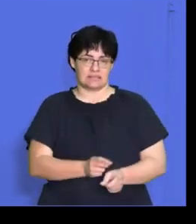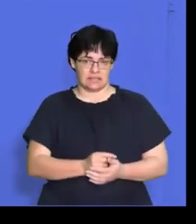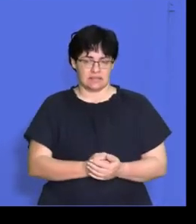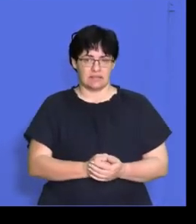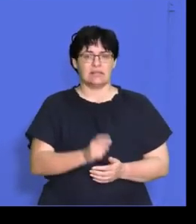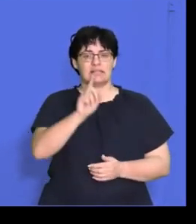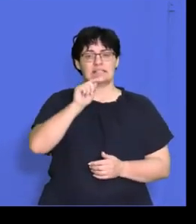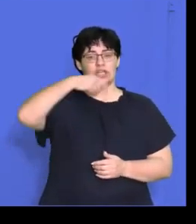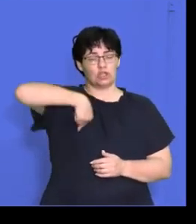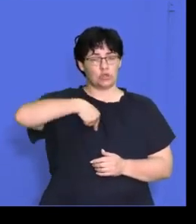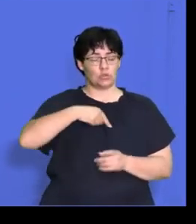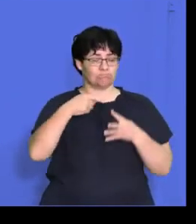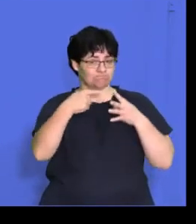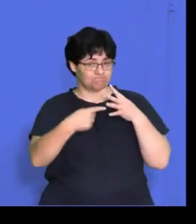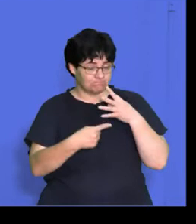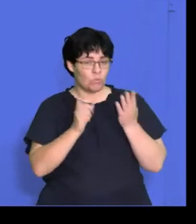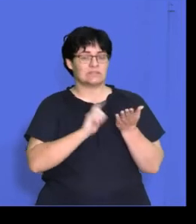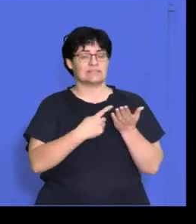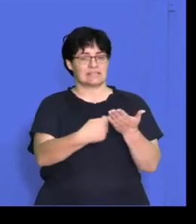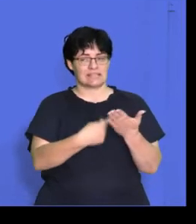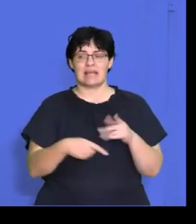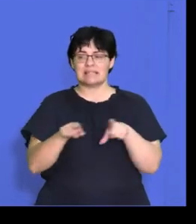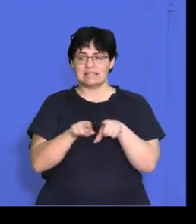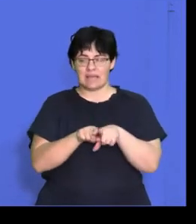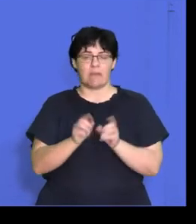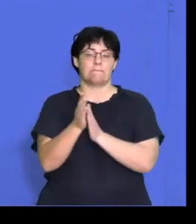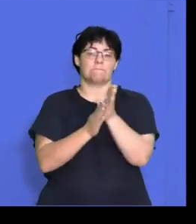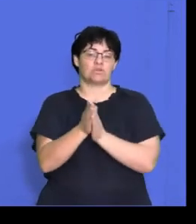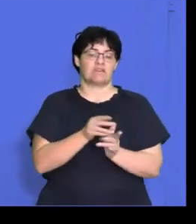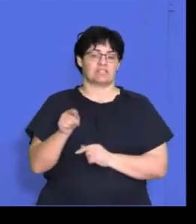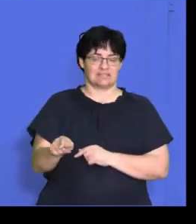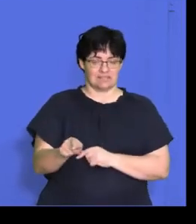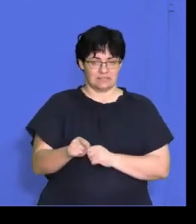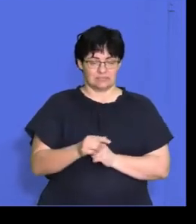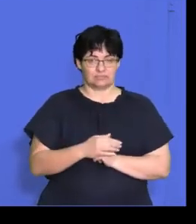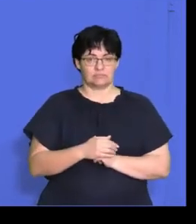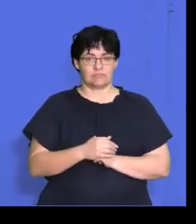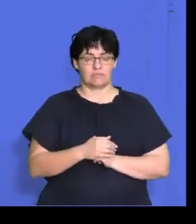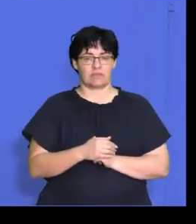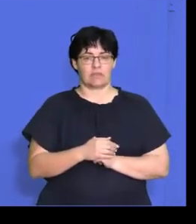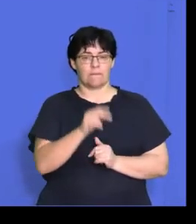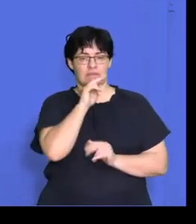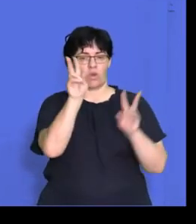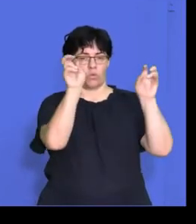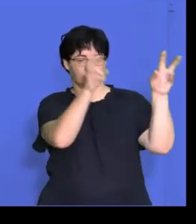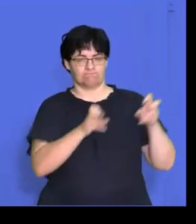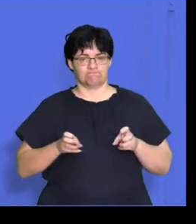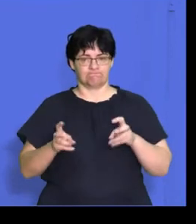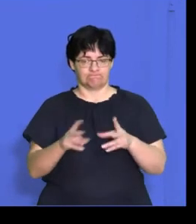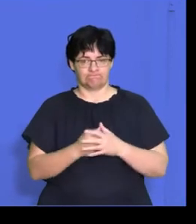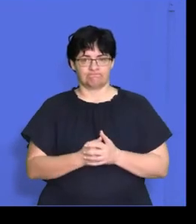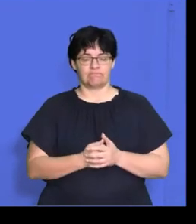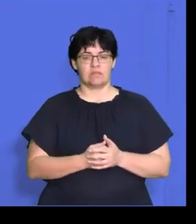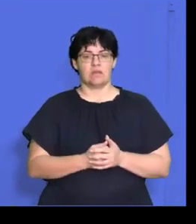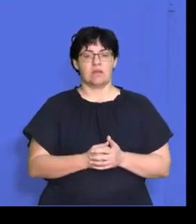TQ elements we are going to be discussing as well as the motivation which is going to be the quotes. So the